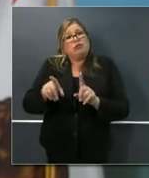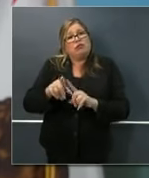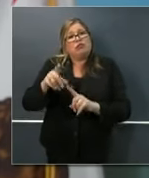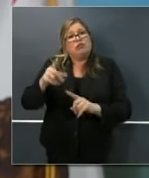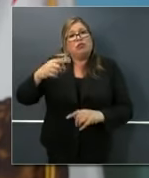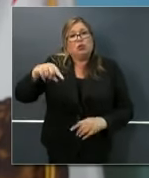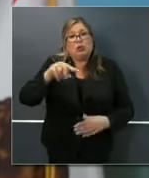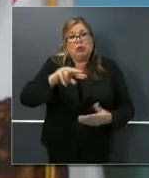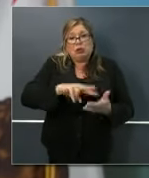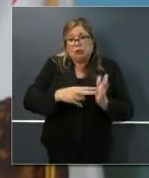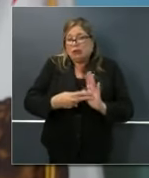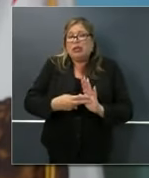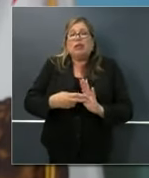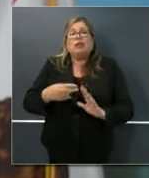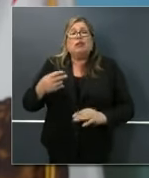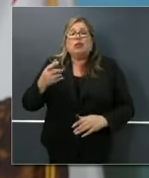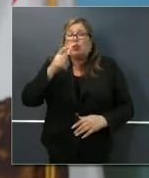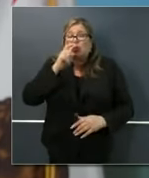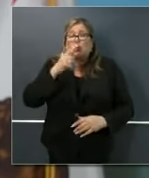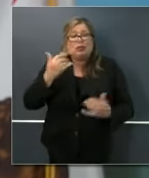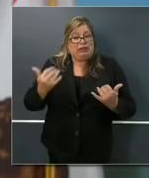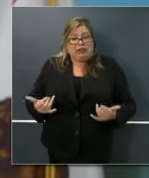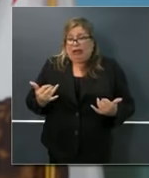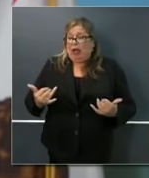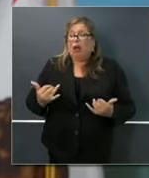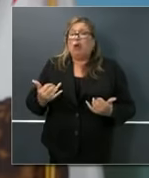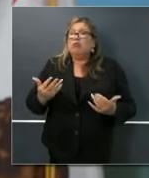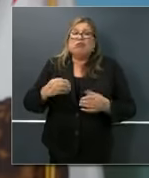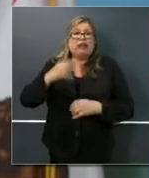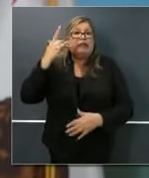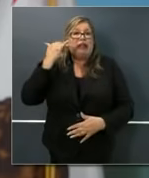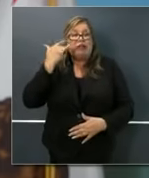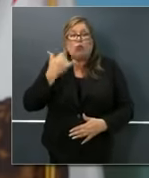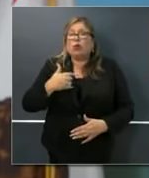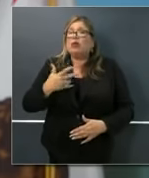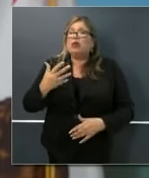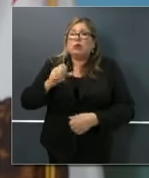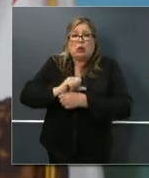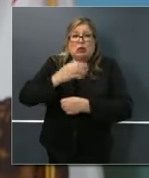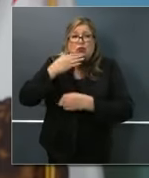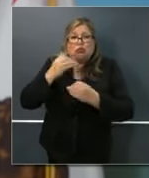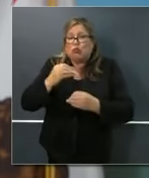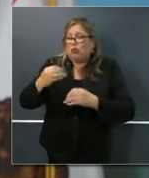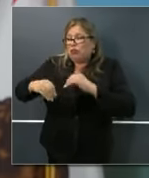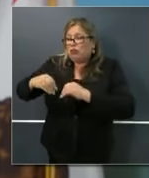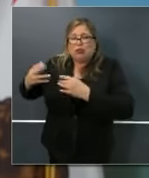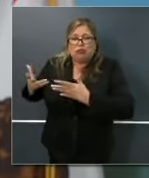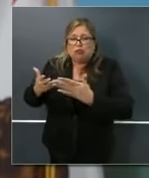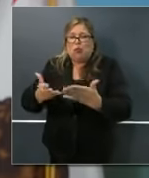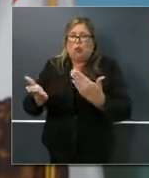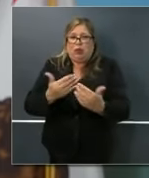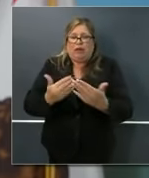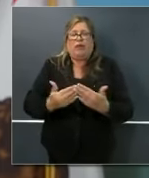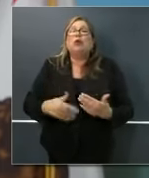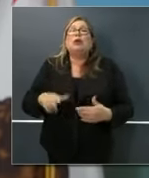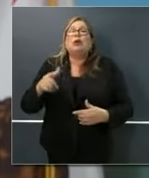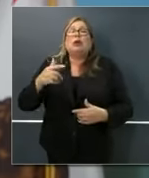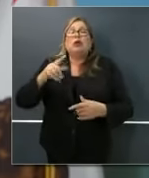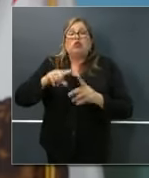leave and they would want to get back to work to start making money if their sick leave runs out. So how